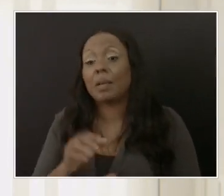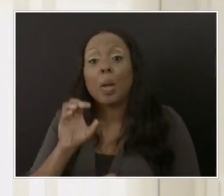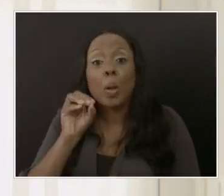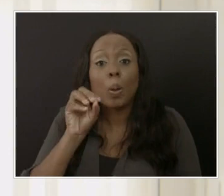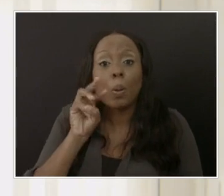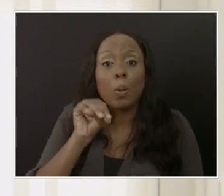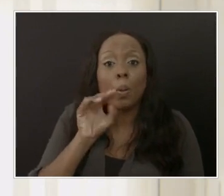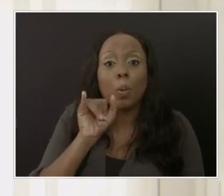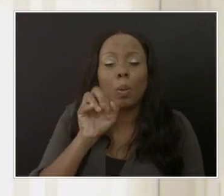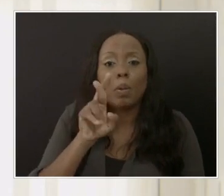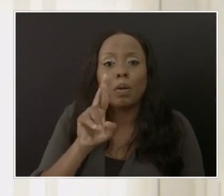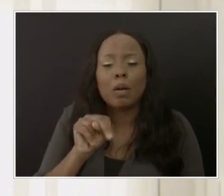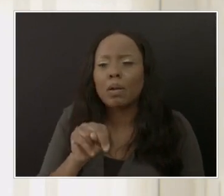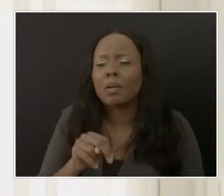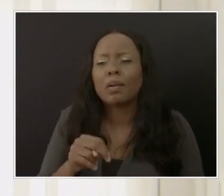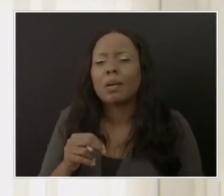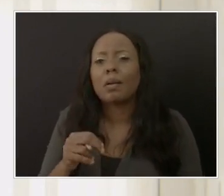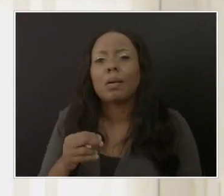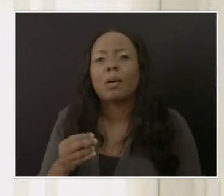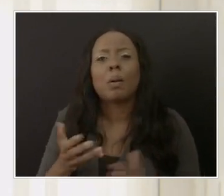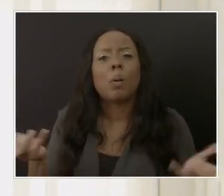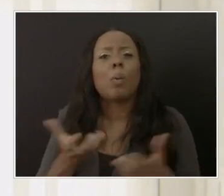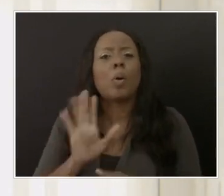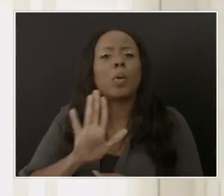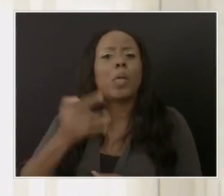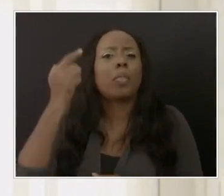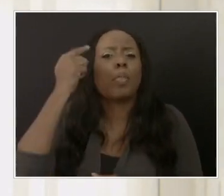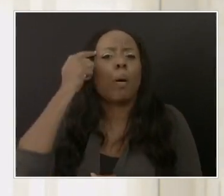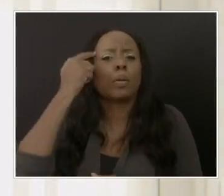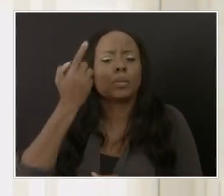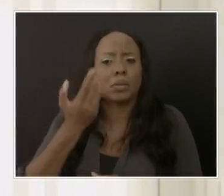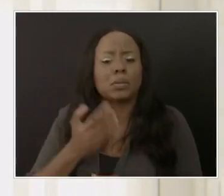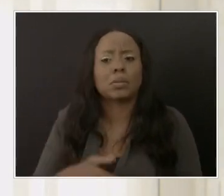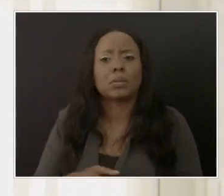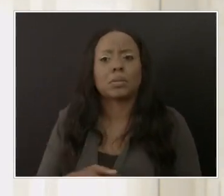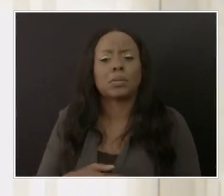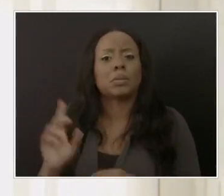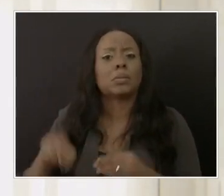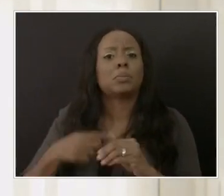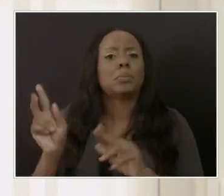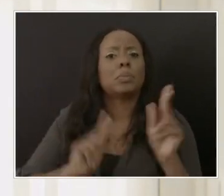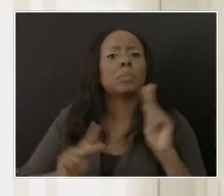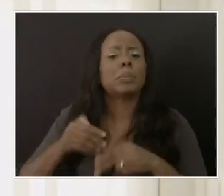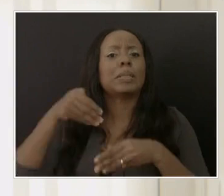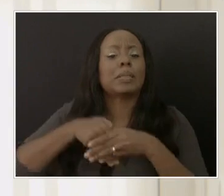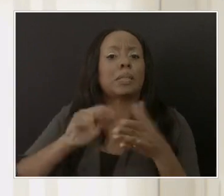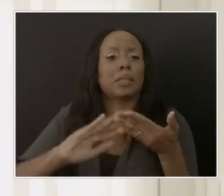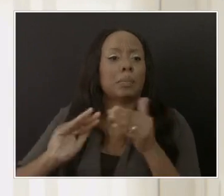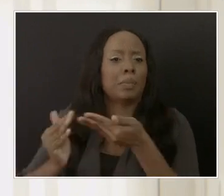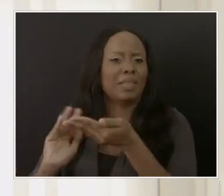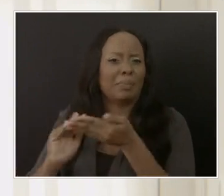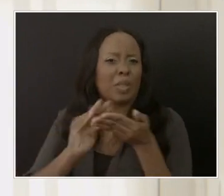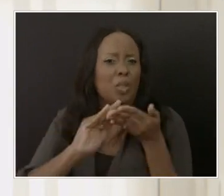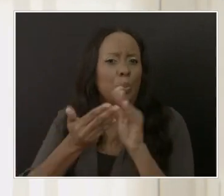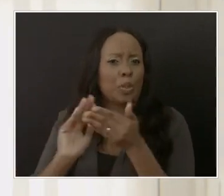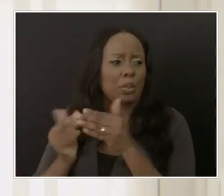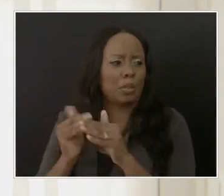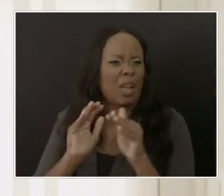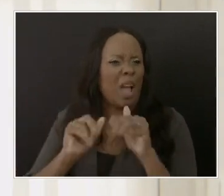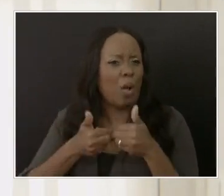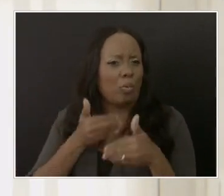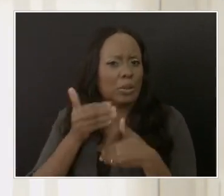uh, what are your thoughts on how people in the, in the community should proceed at this stage?